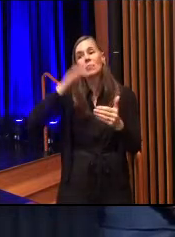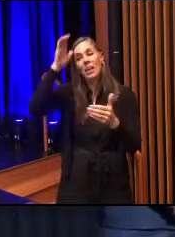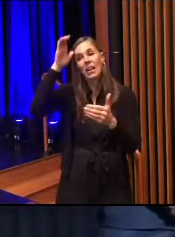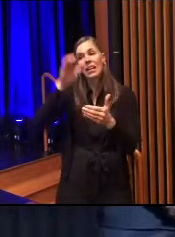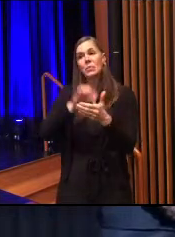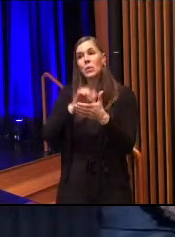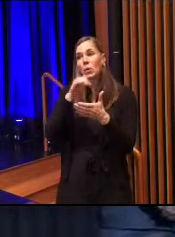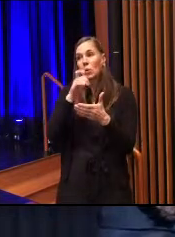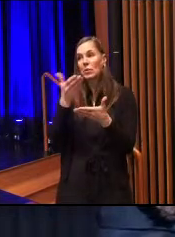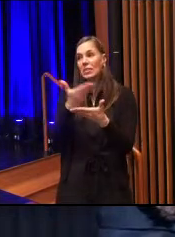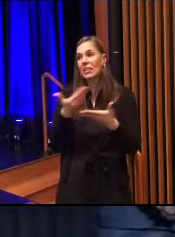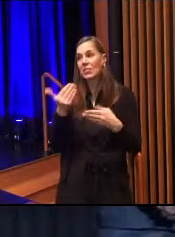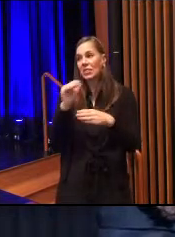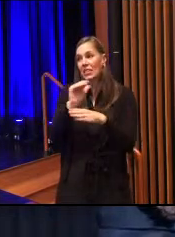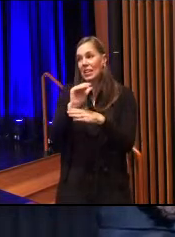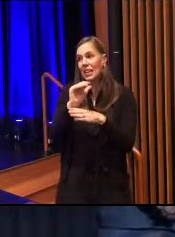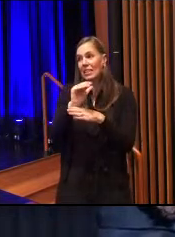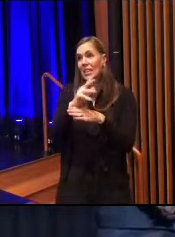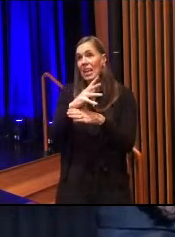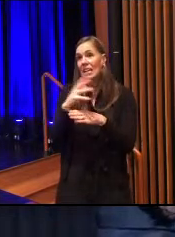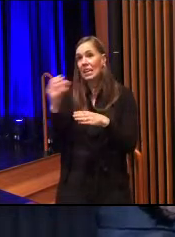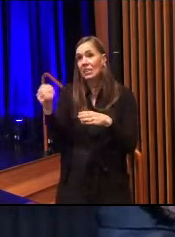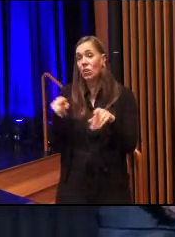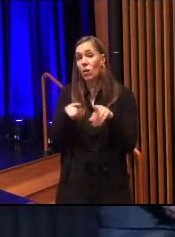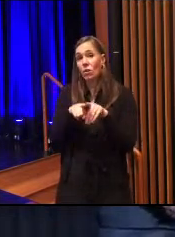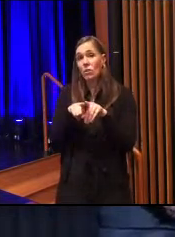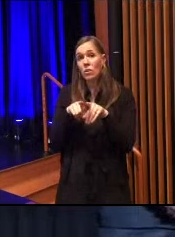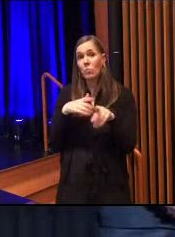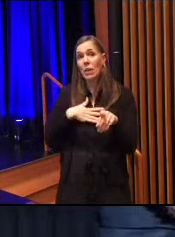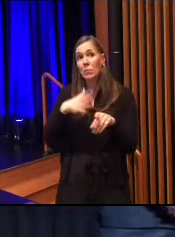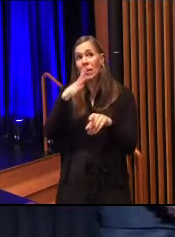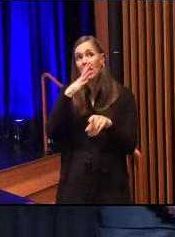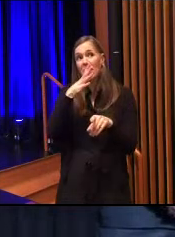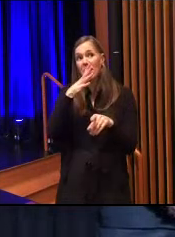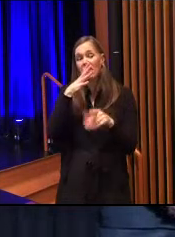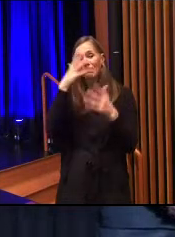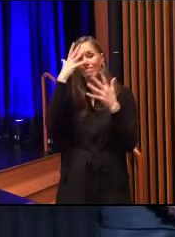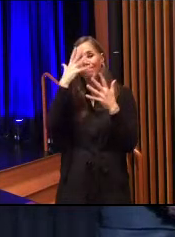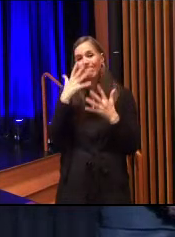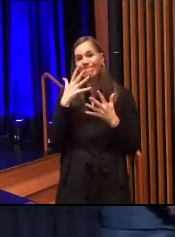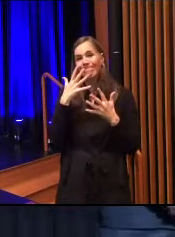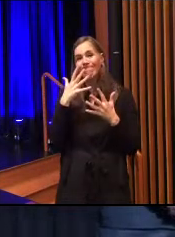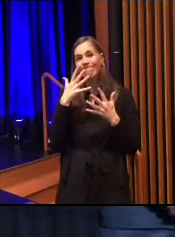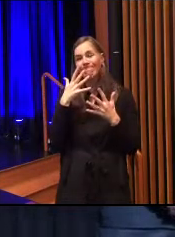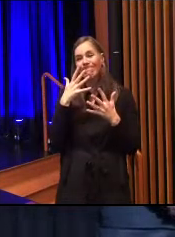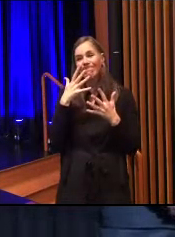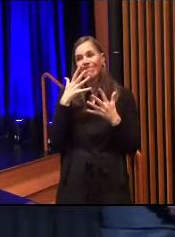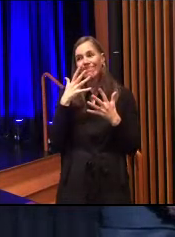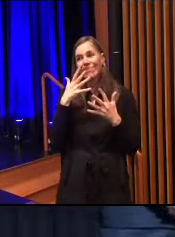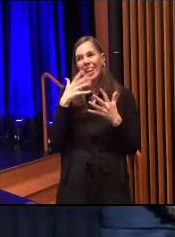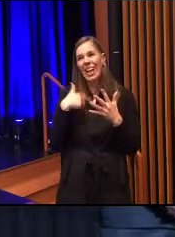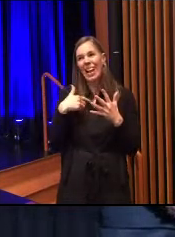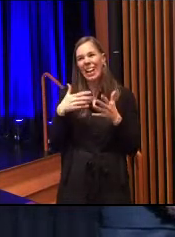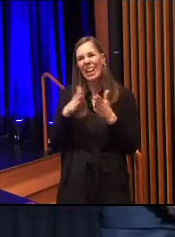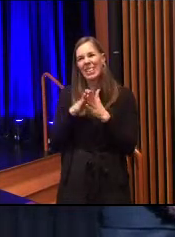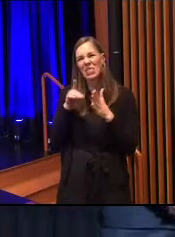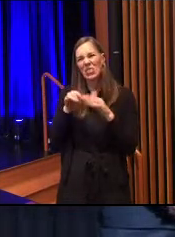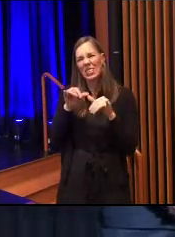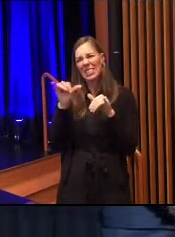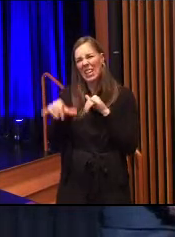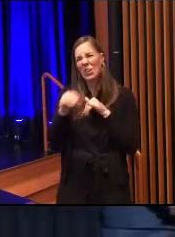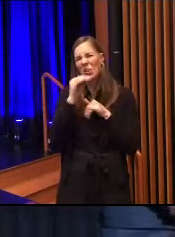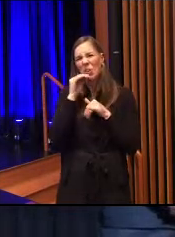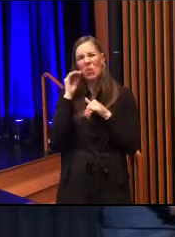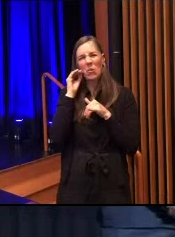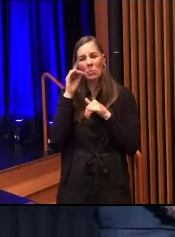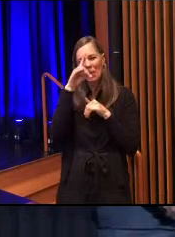who's here, and also my mother. Unfortunately, she, I kind of keep her at home because of COVID.